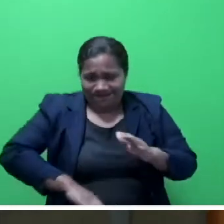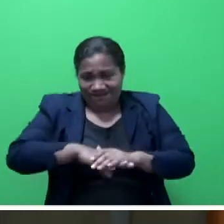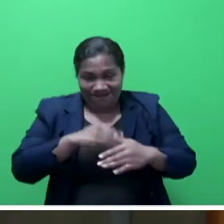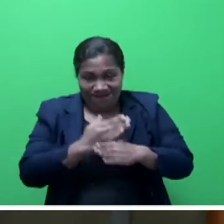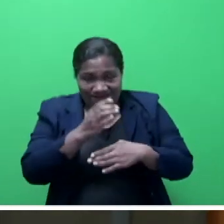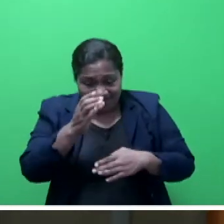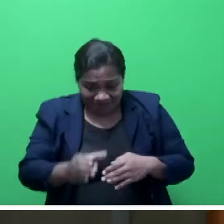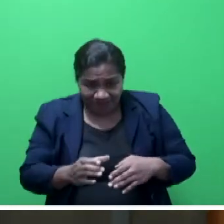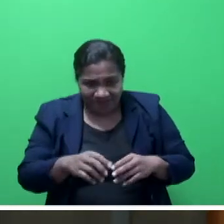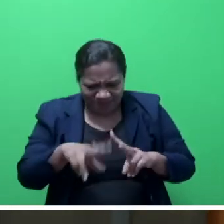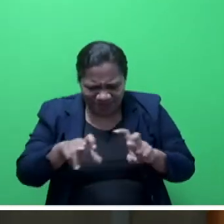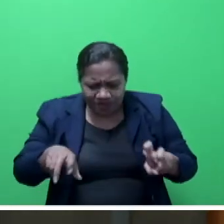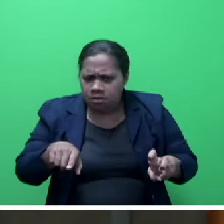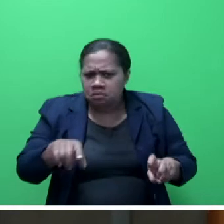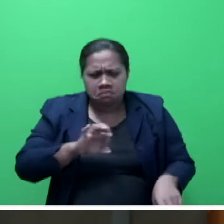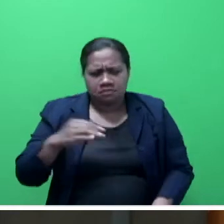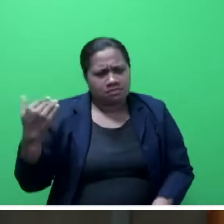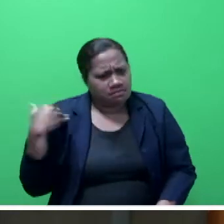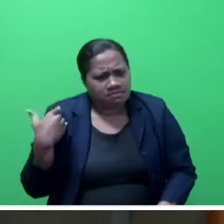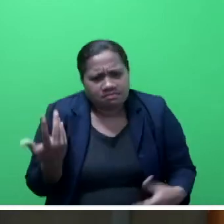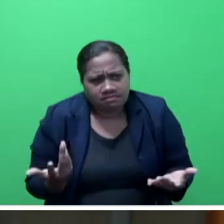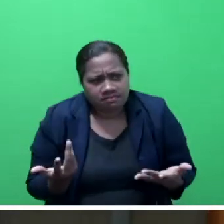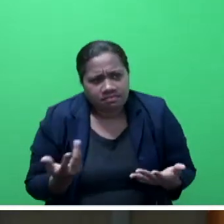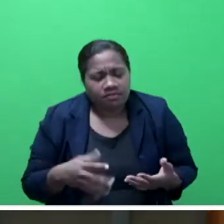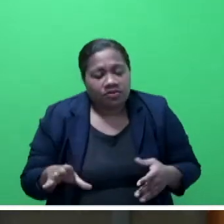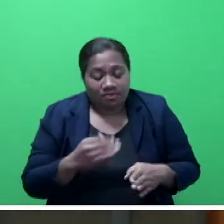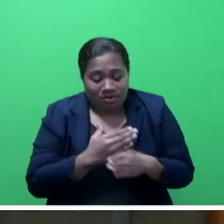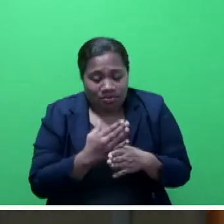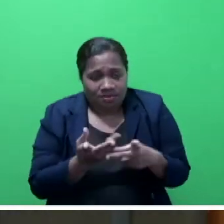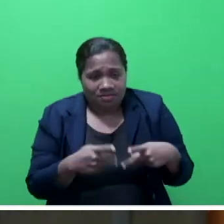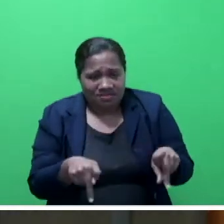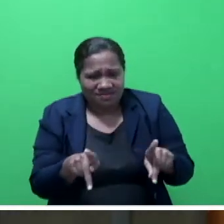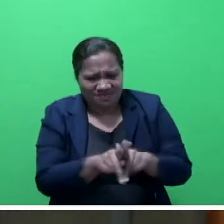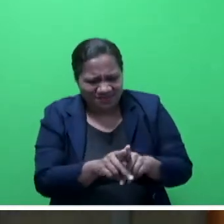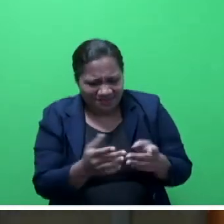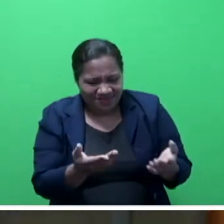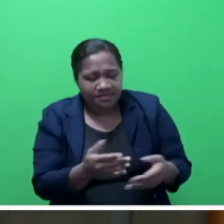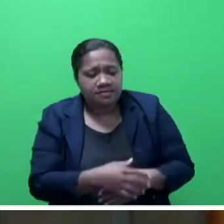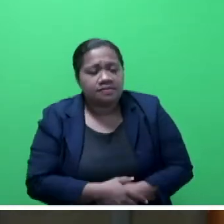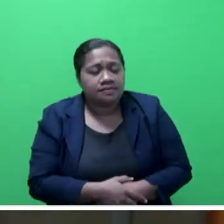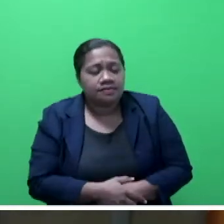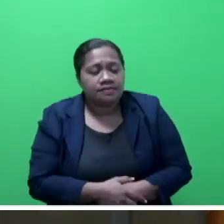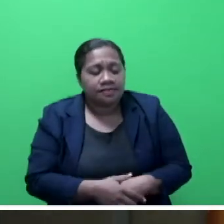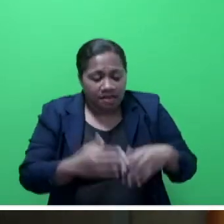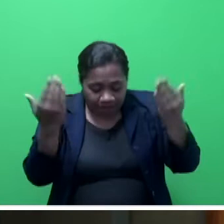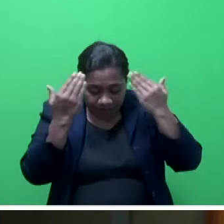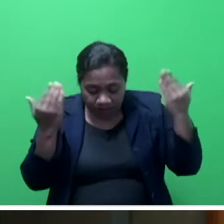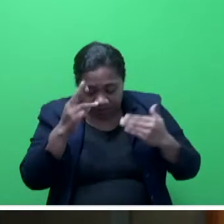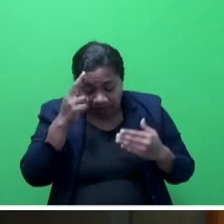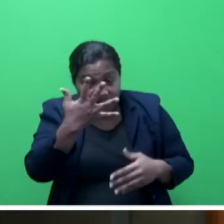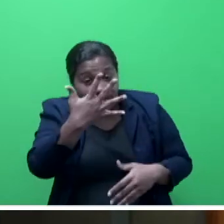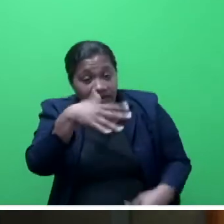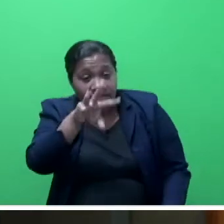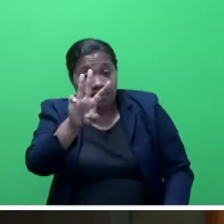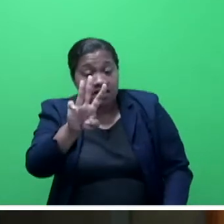affected out of the workplace sample size. Mr Speaker Say, 53% of the